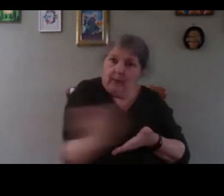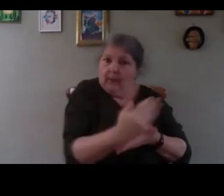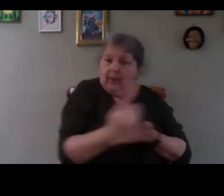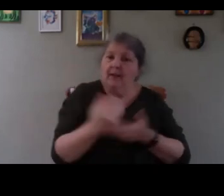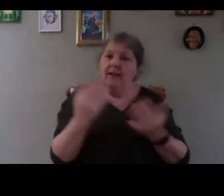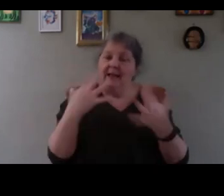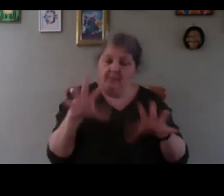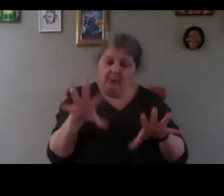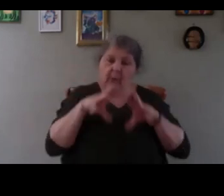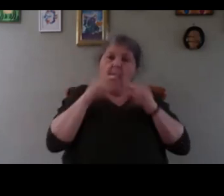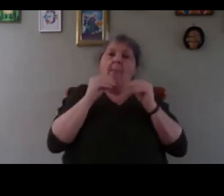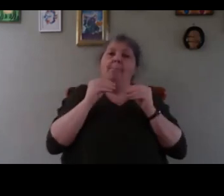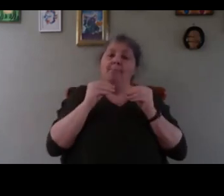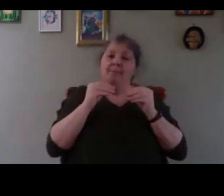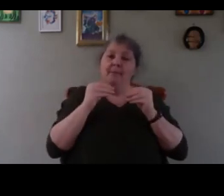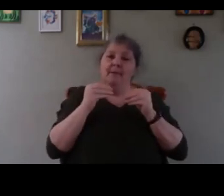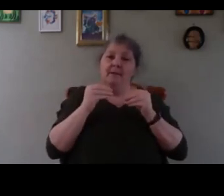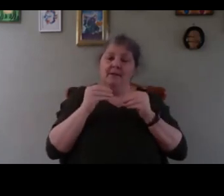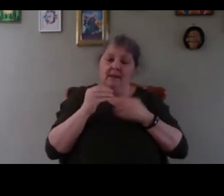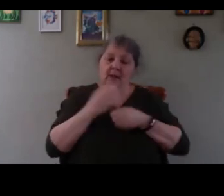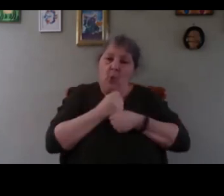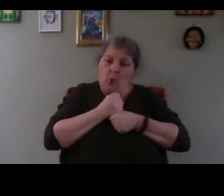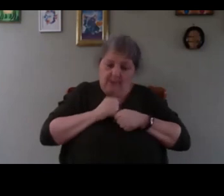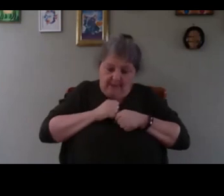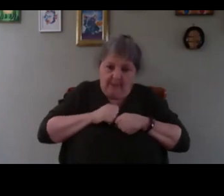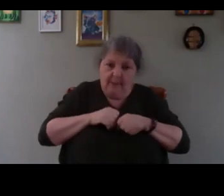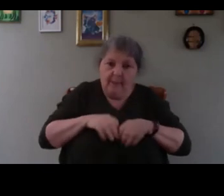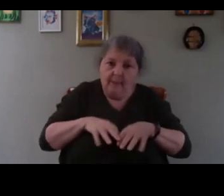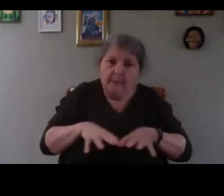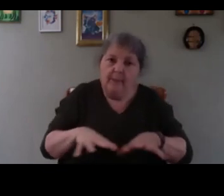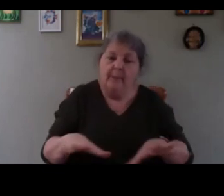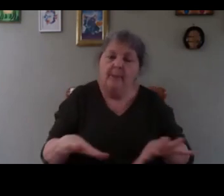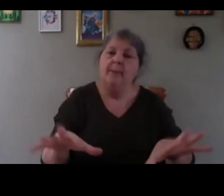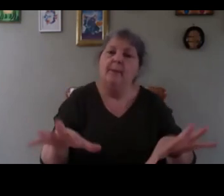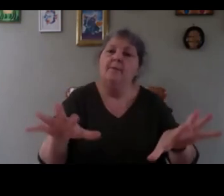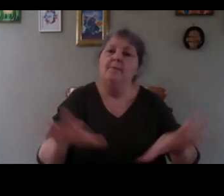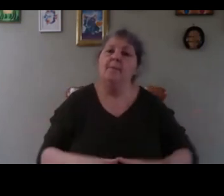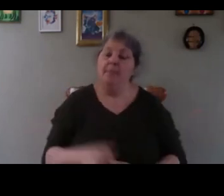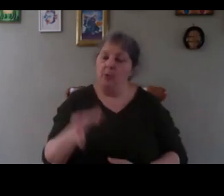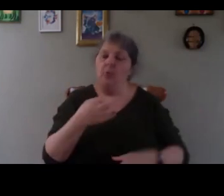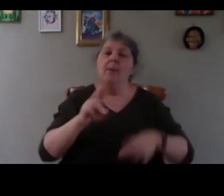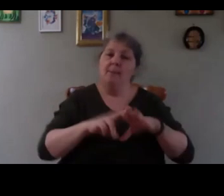lighting effect and it will you get better seeds